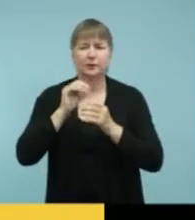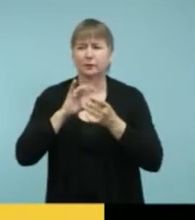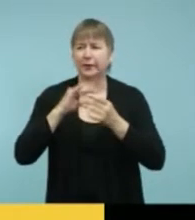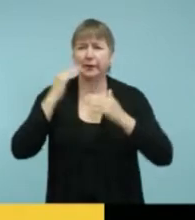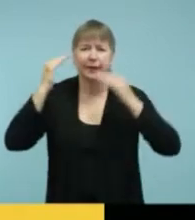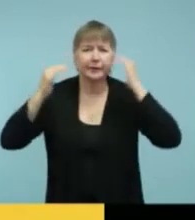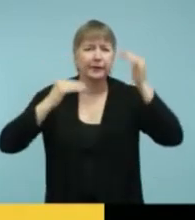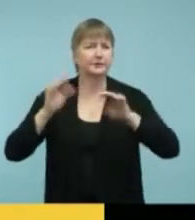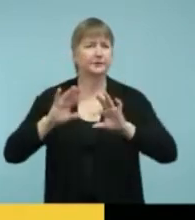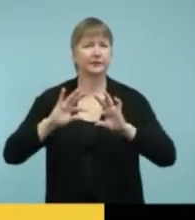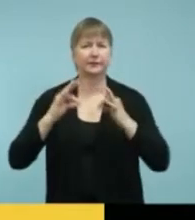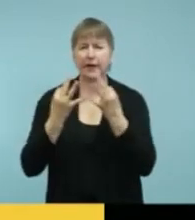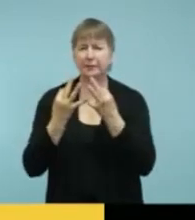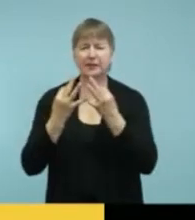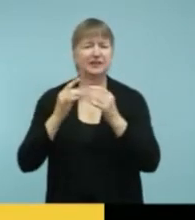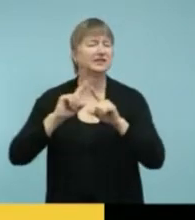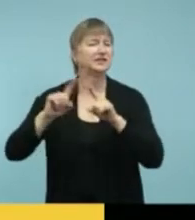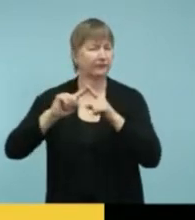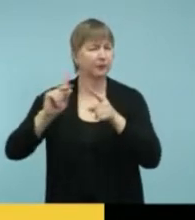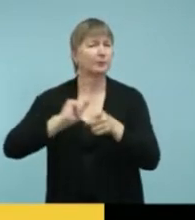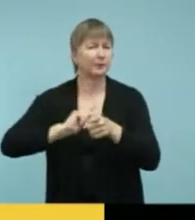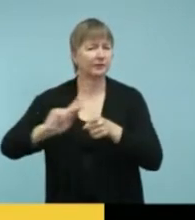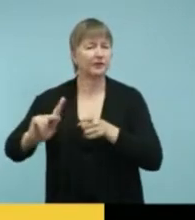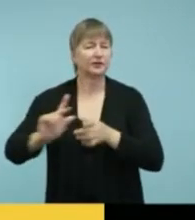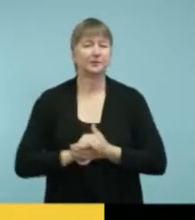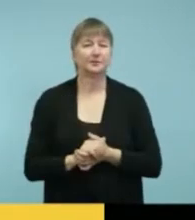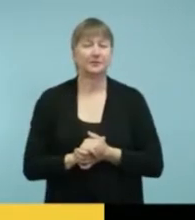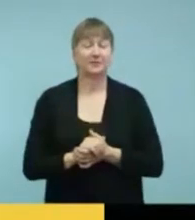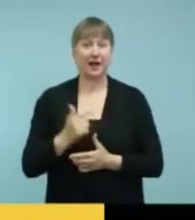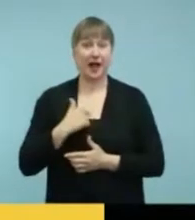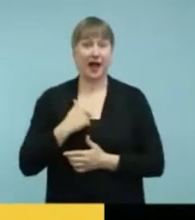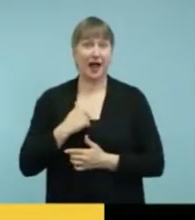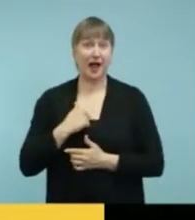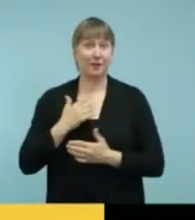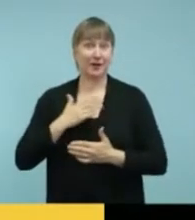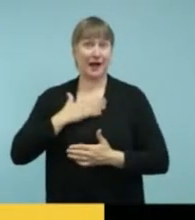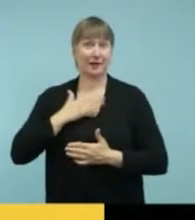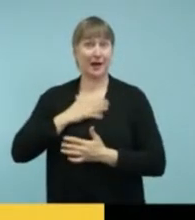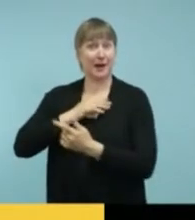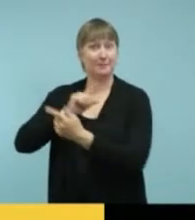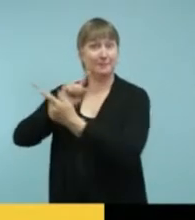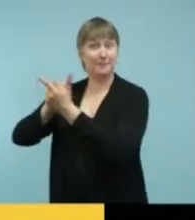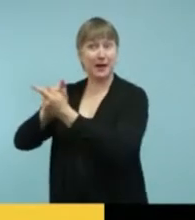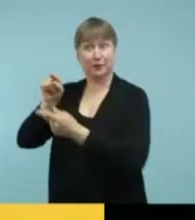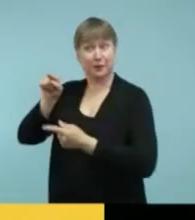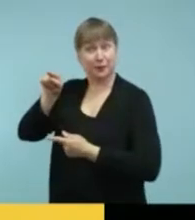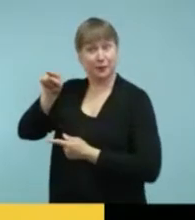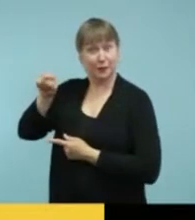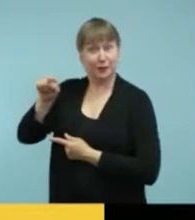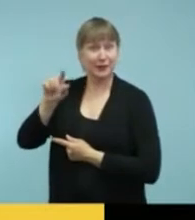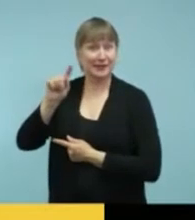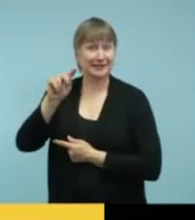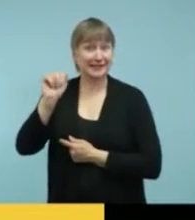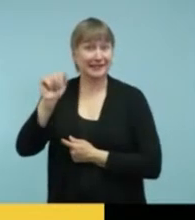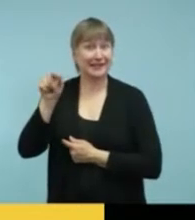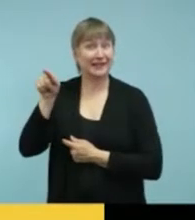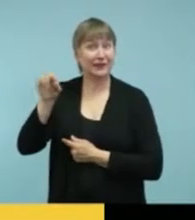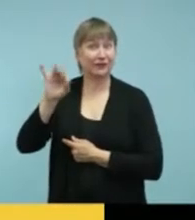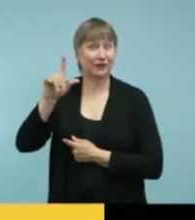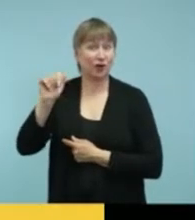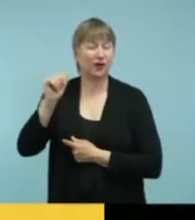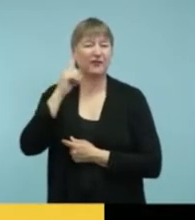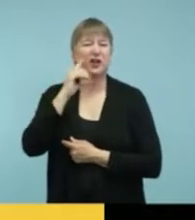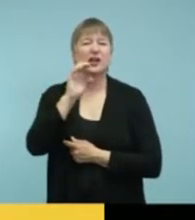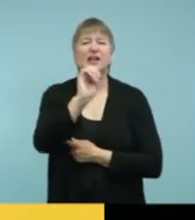I was very pleased to meet Tina at the EAA conference in St. Petersburg, Florida, and I was in awe of her